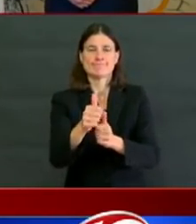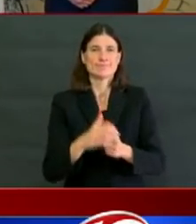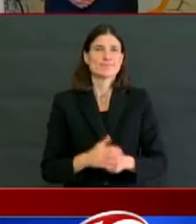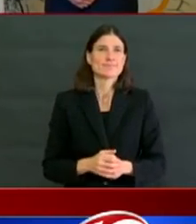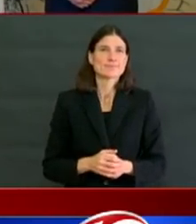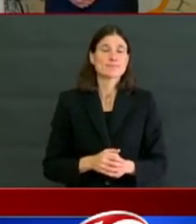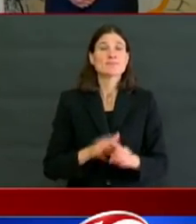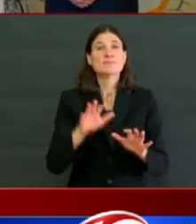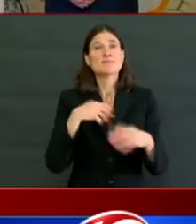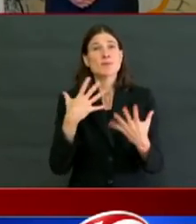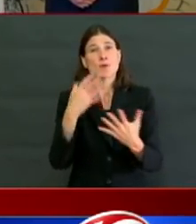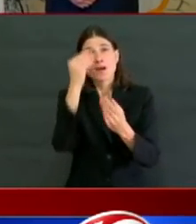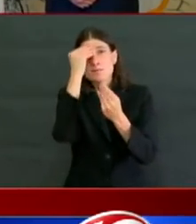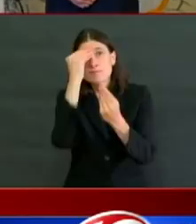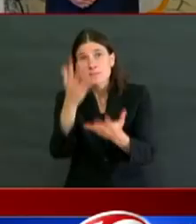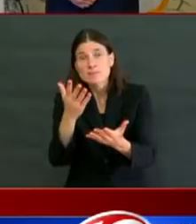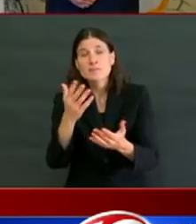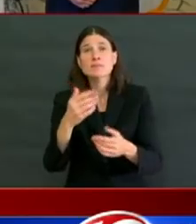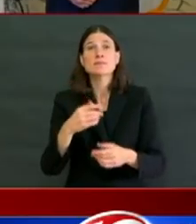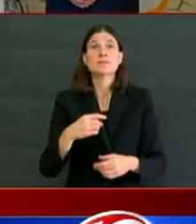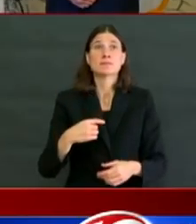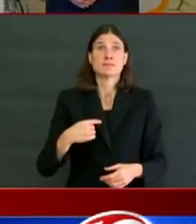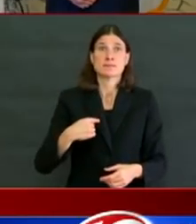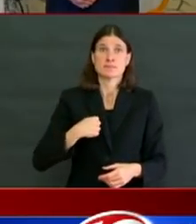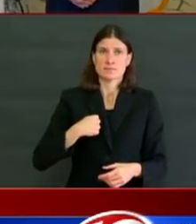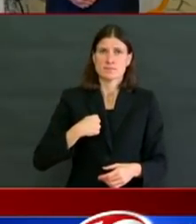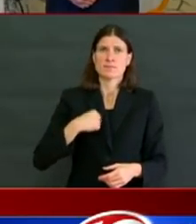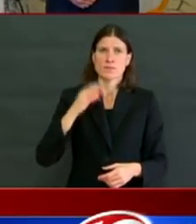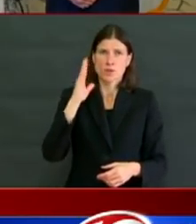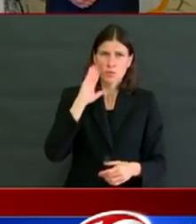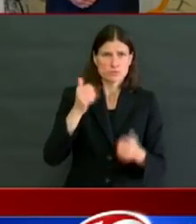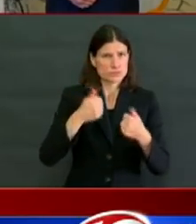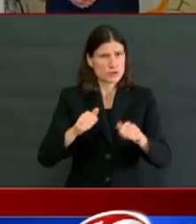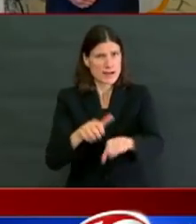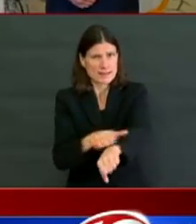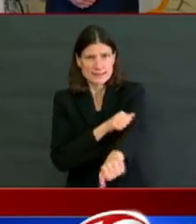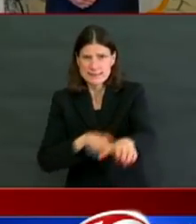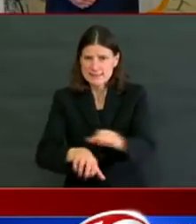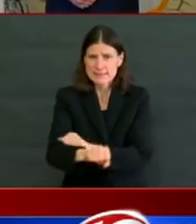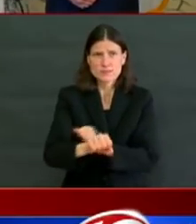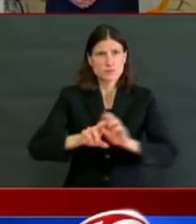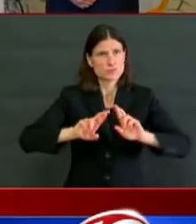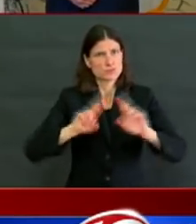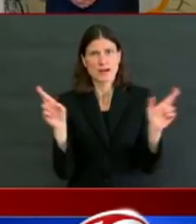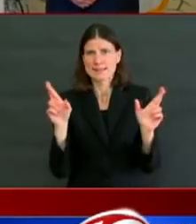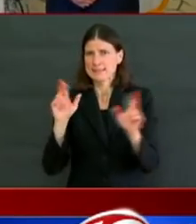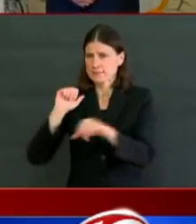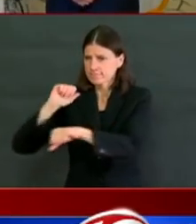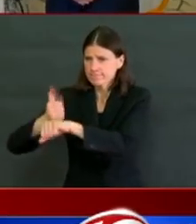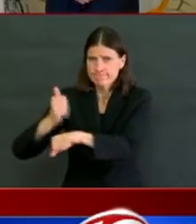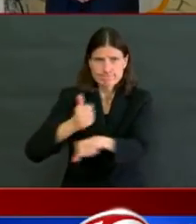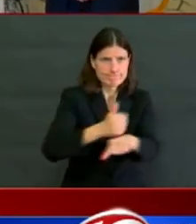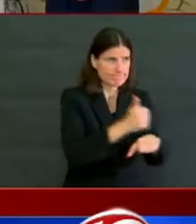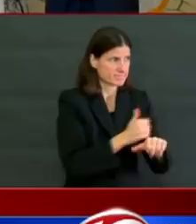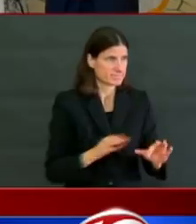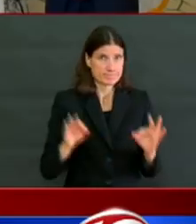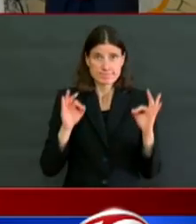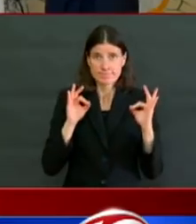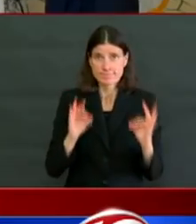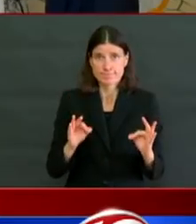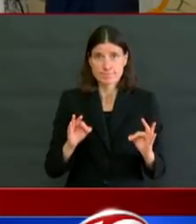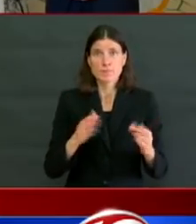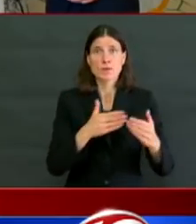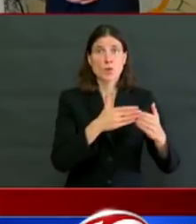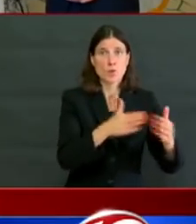to get done by June 1st because I know you need it. I know people need it. I know especially if you're getting back to work, you need some child care.